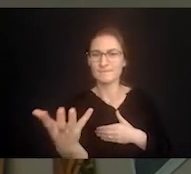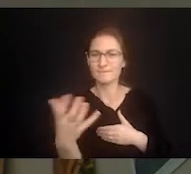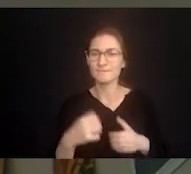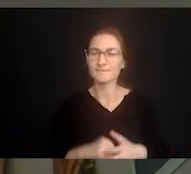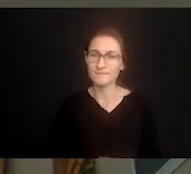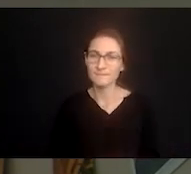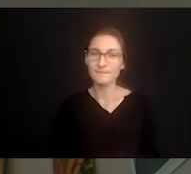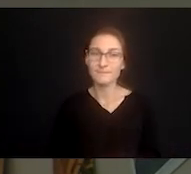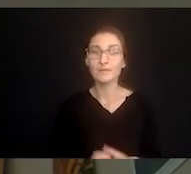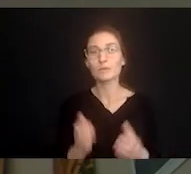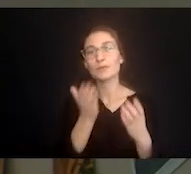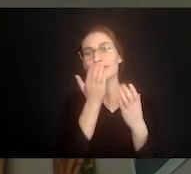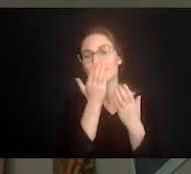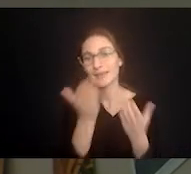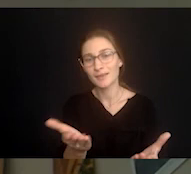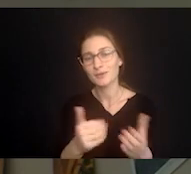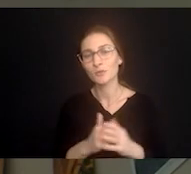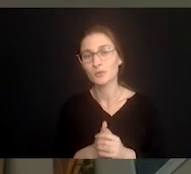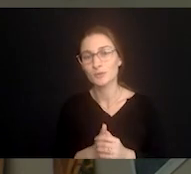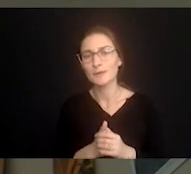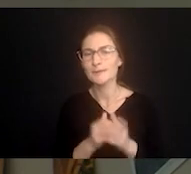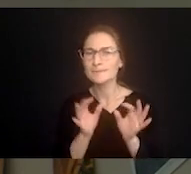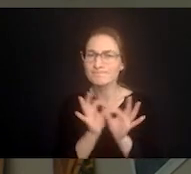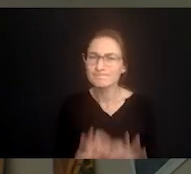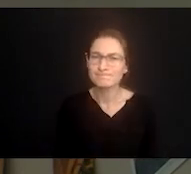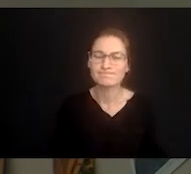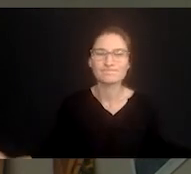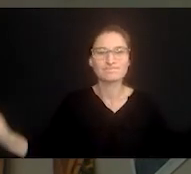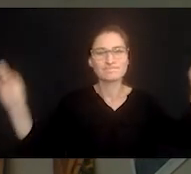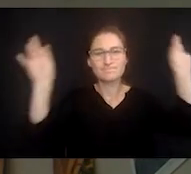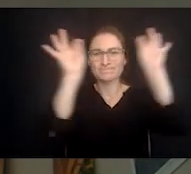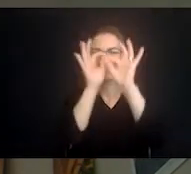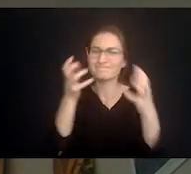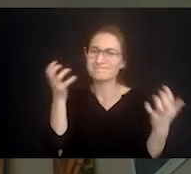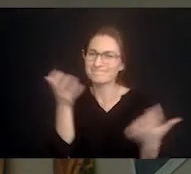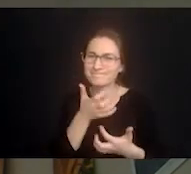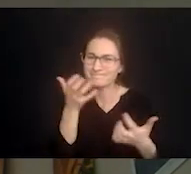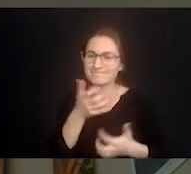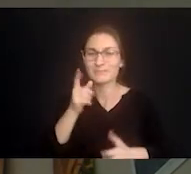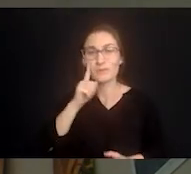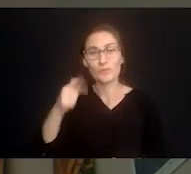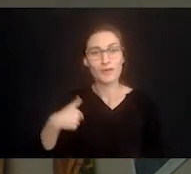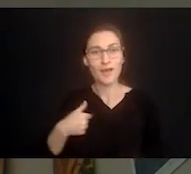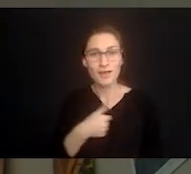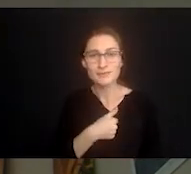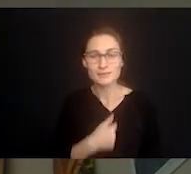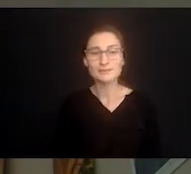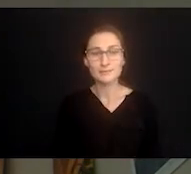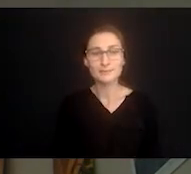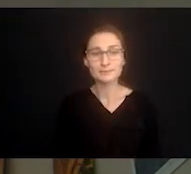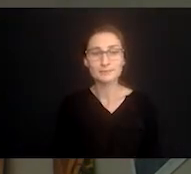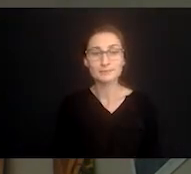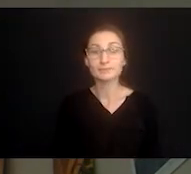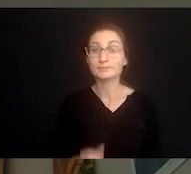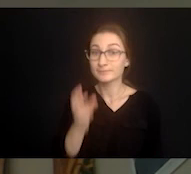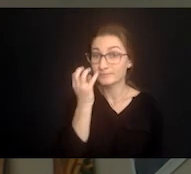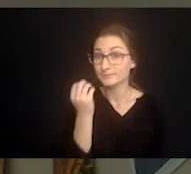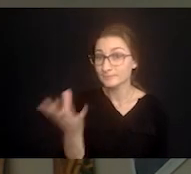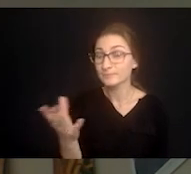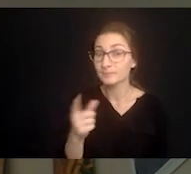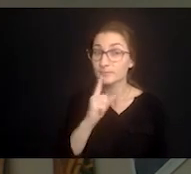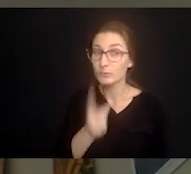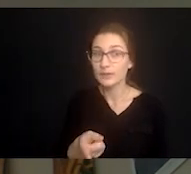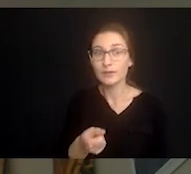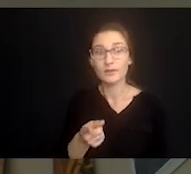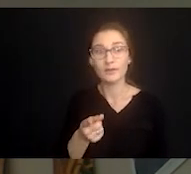thank you it means the world to the person you're caring for and by the way